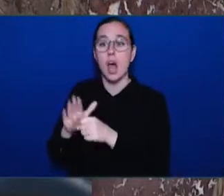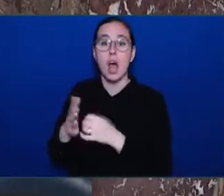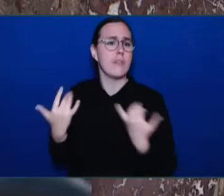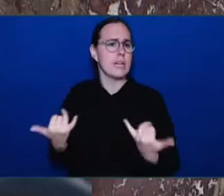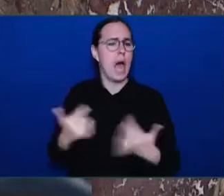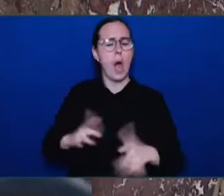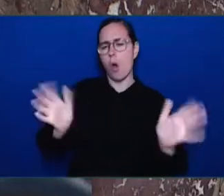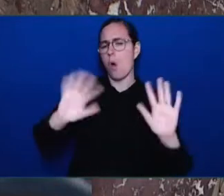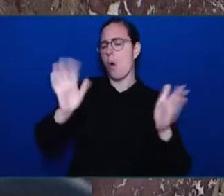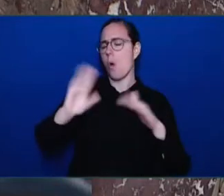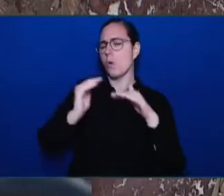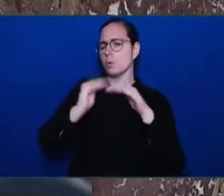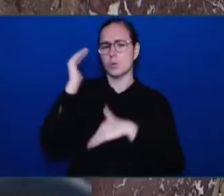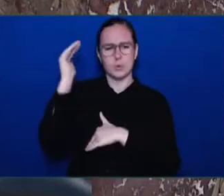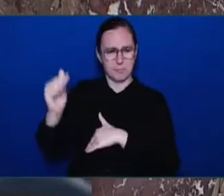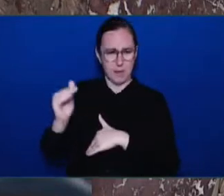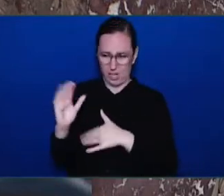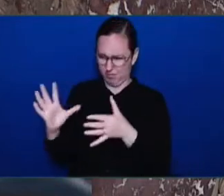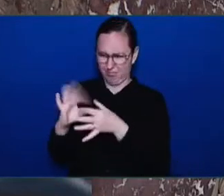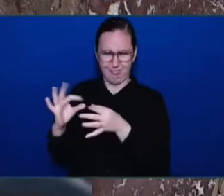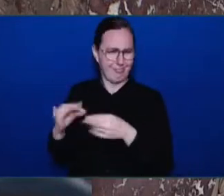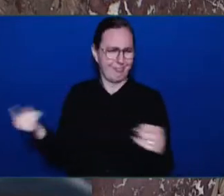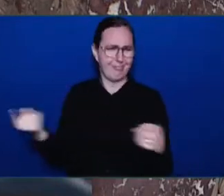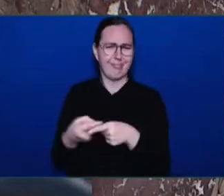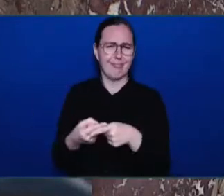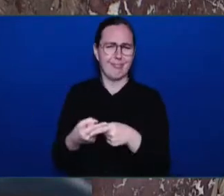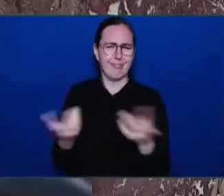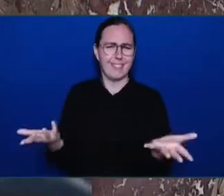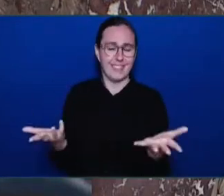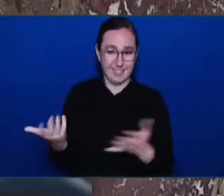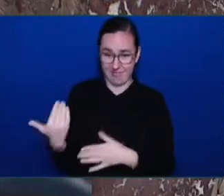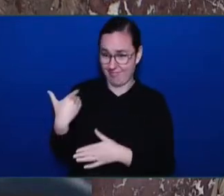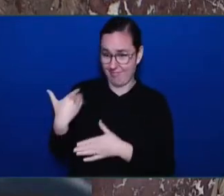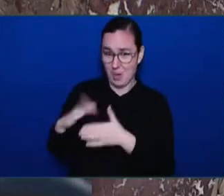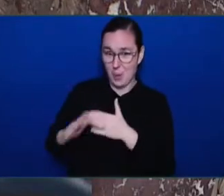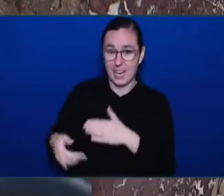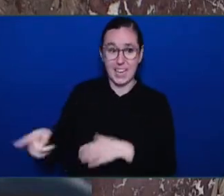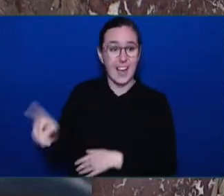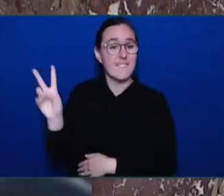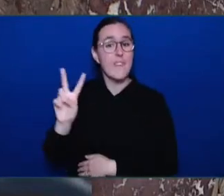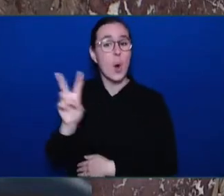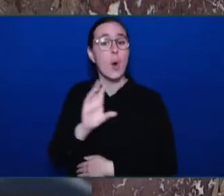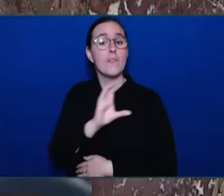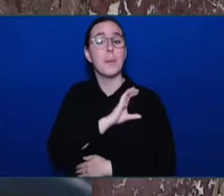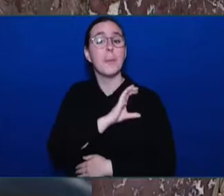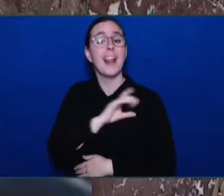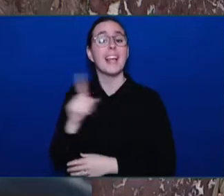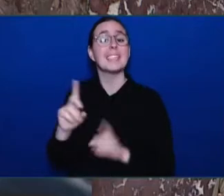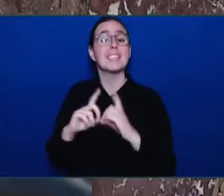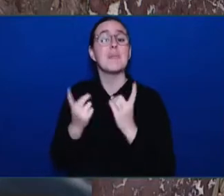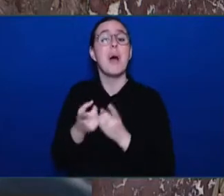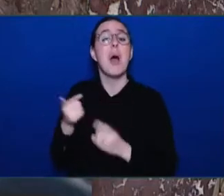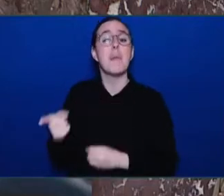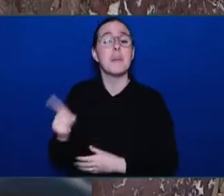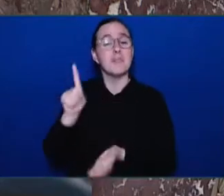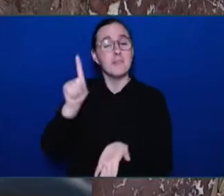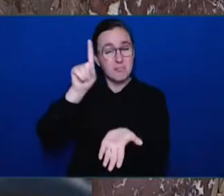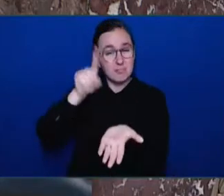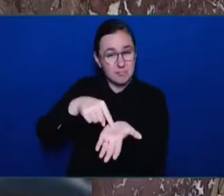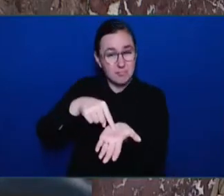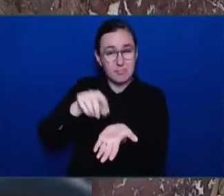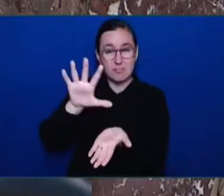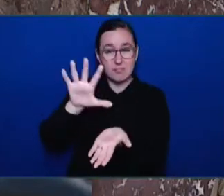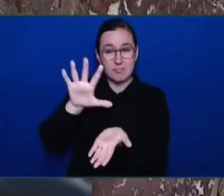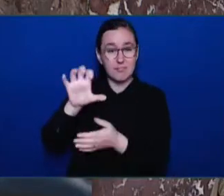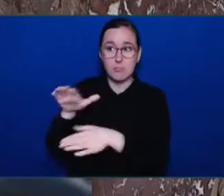Vancouver alone, the Vancouver Police Department received 1,500 calls. 1,500 calls where they were